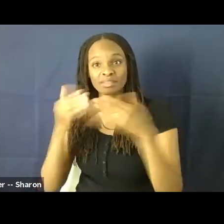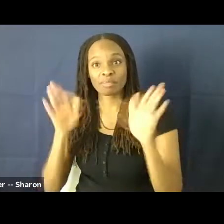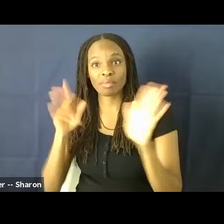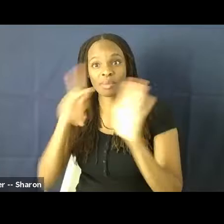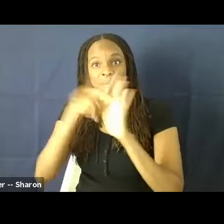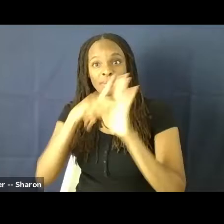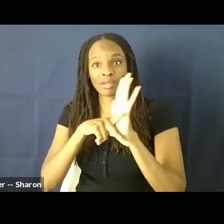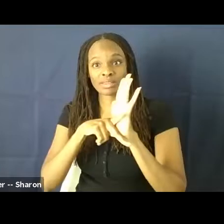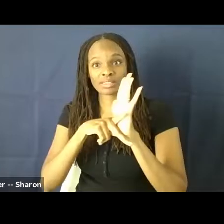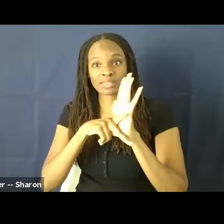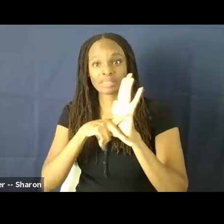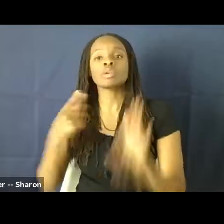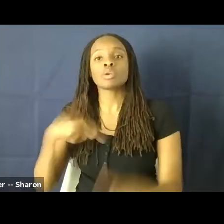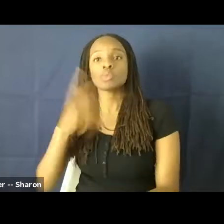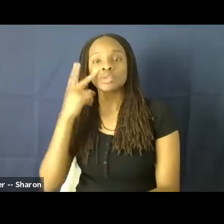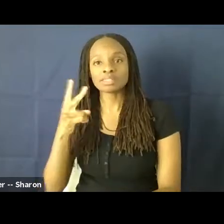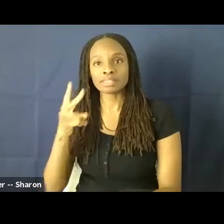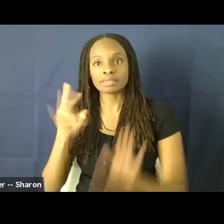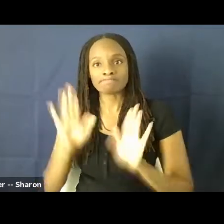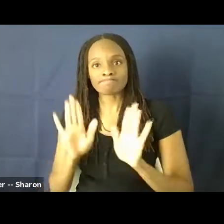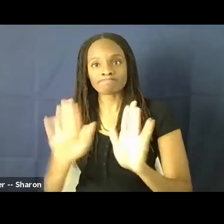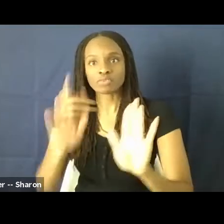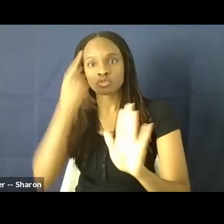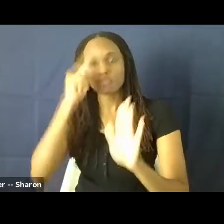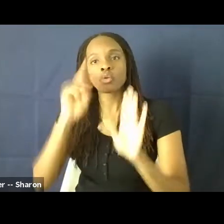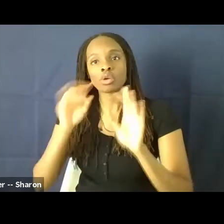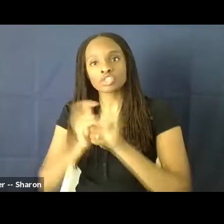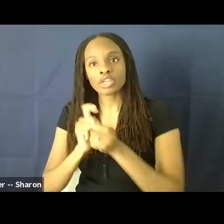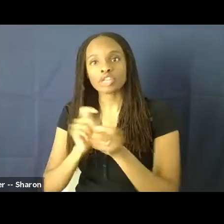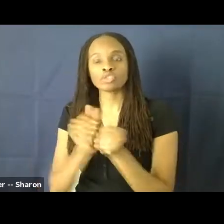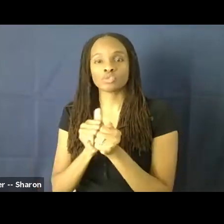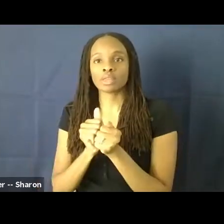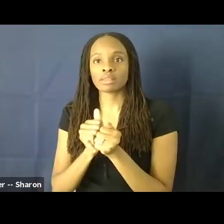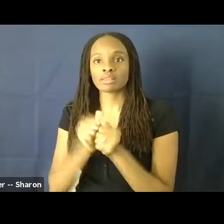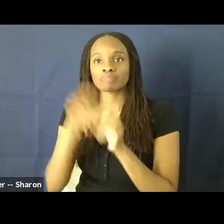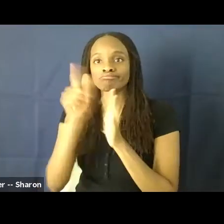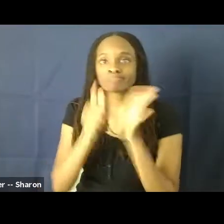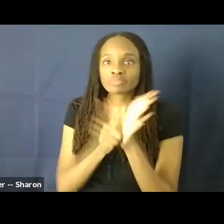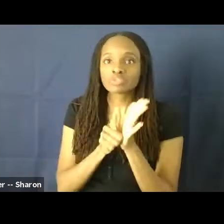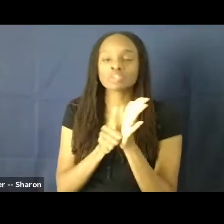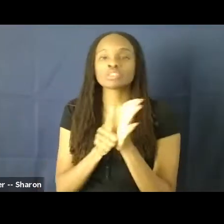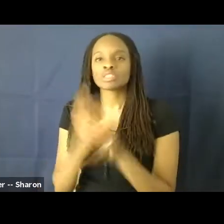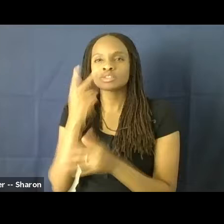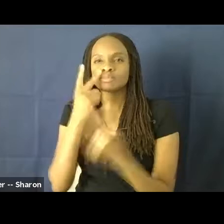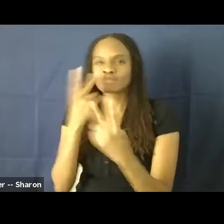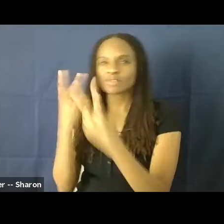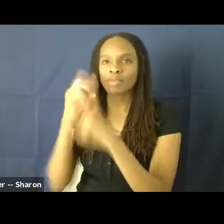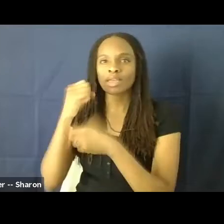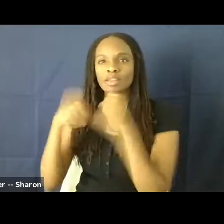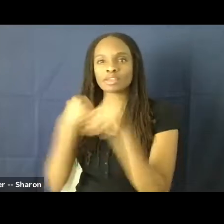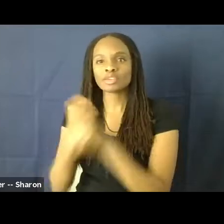push for change in legislation, culture is also changing. So when we look back at 2020, we'll see